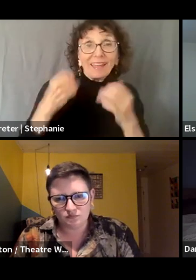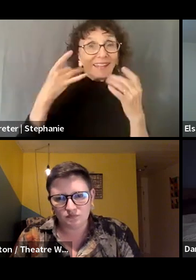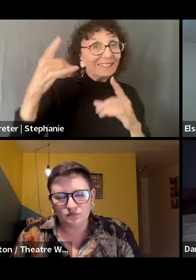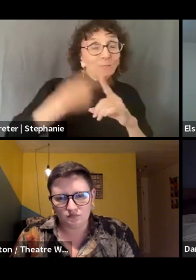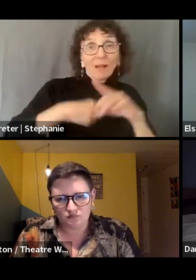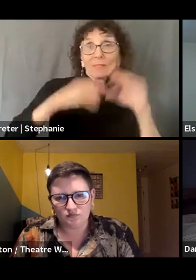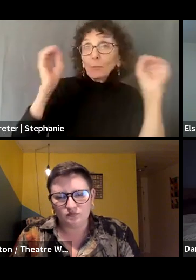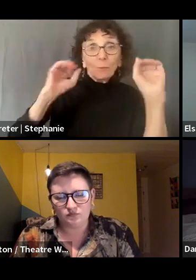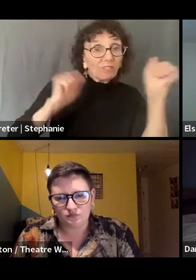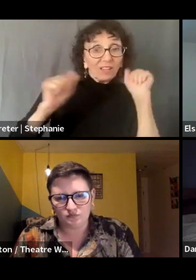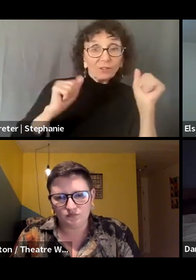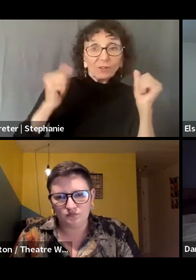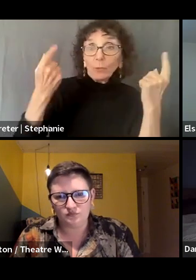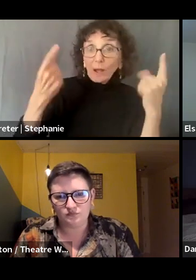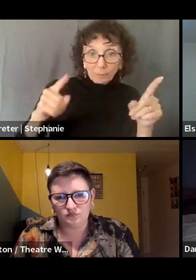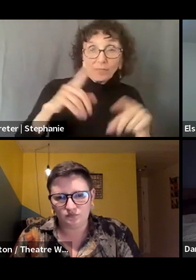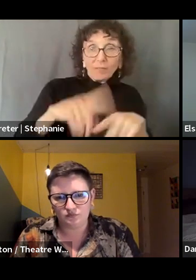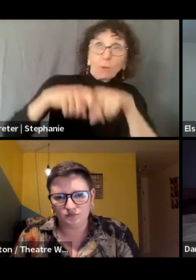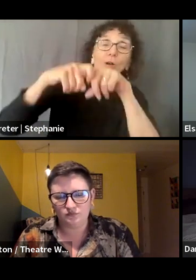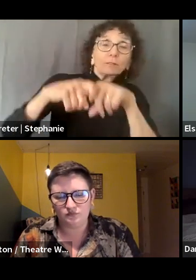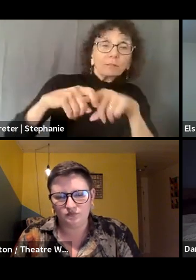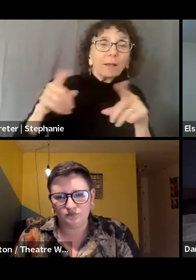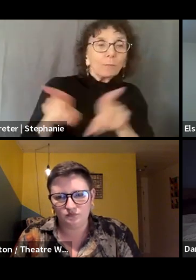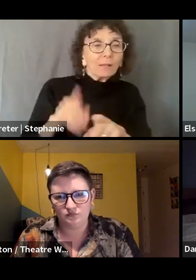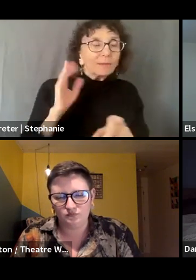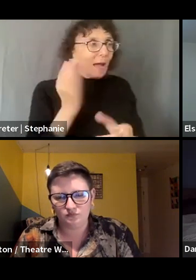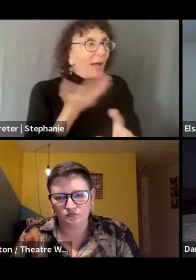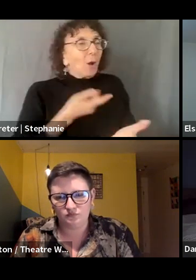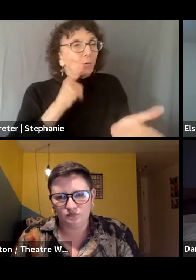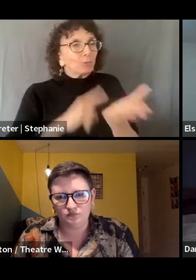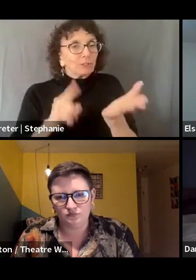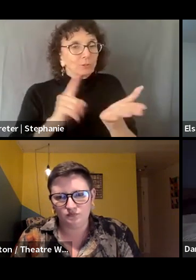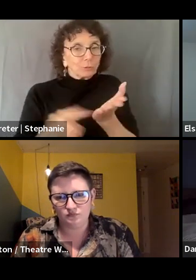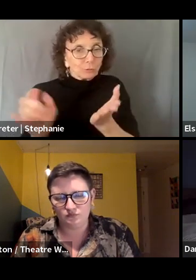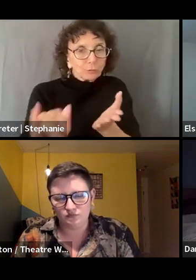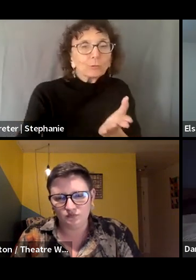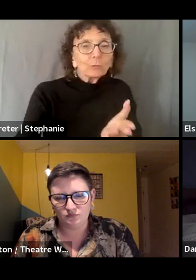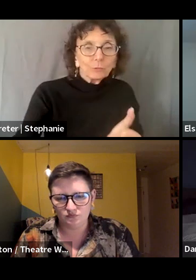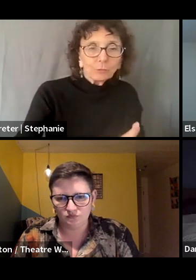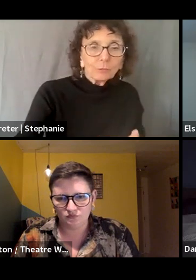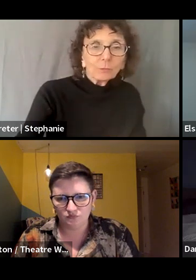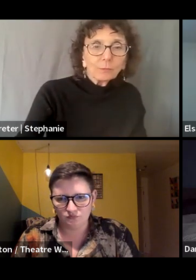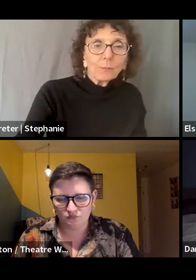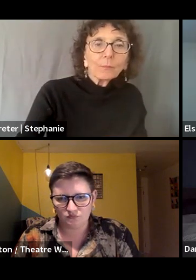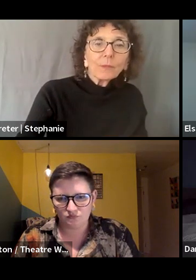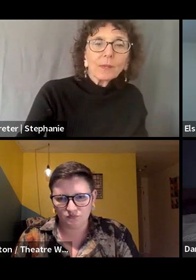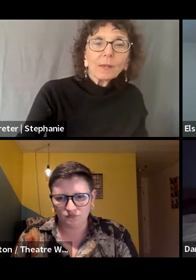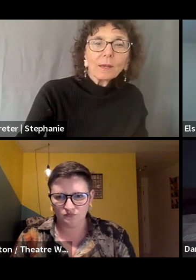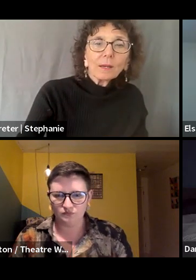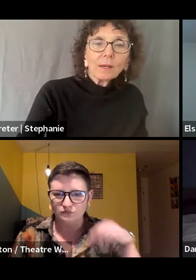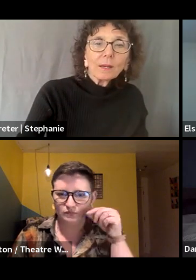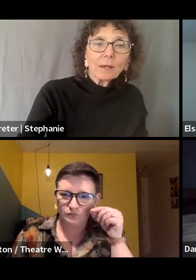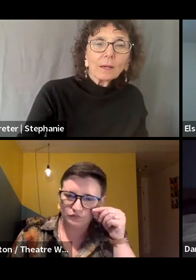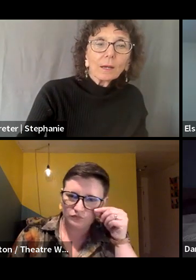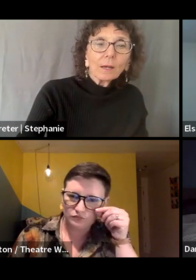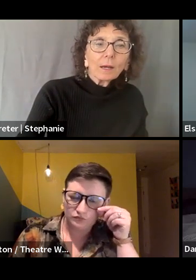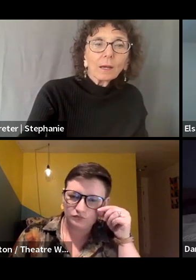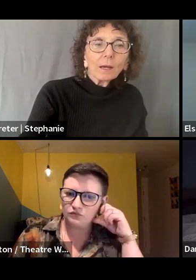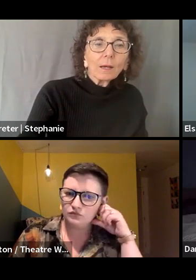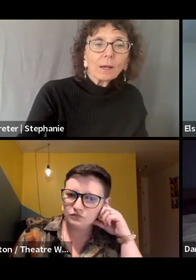no theater, um, as well as our own research. Um, and then we talk about, uh, current